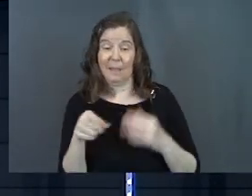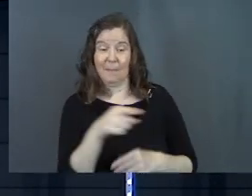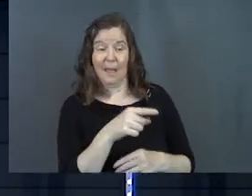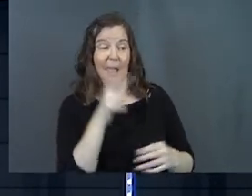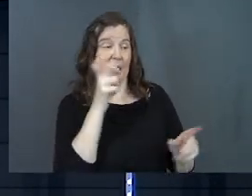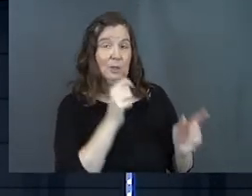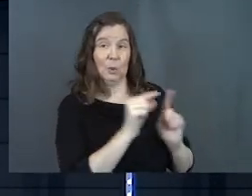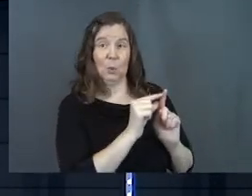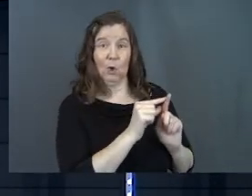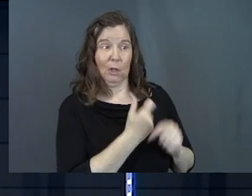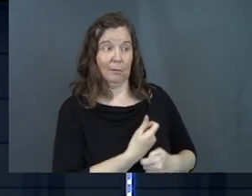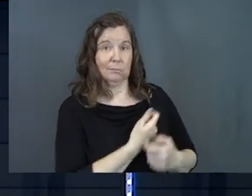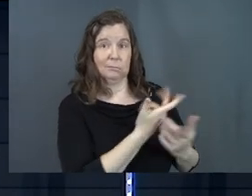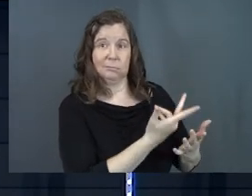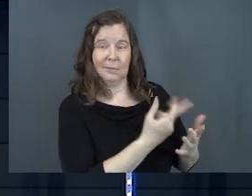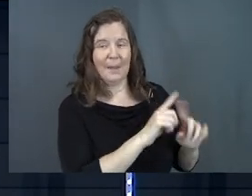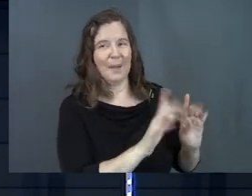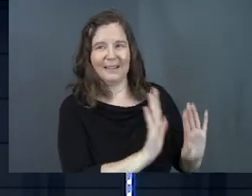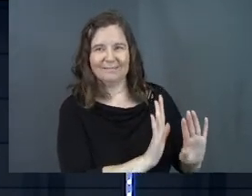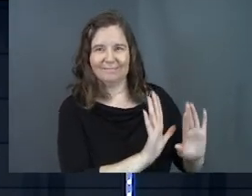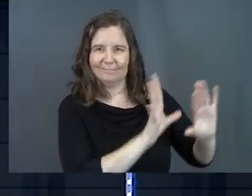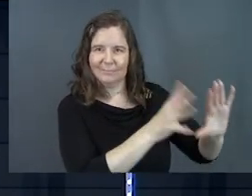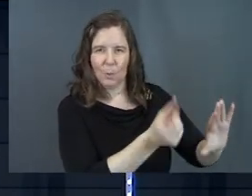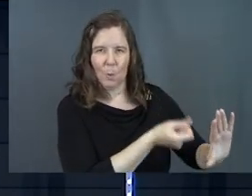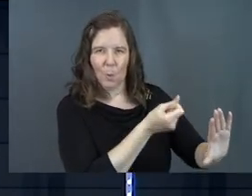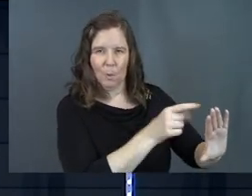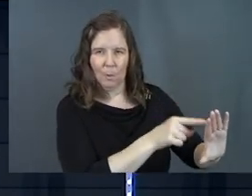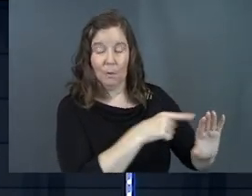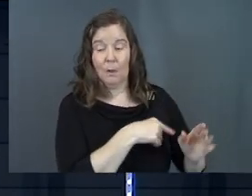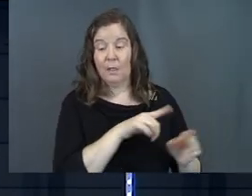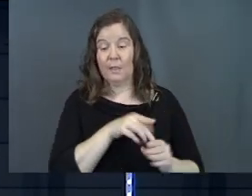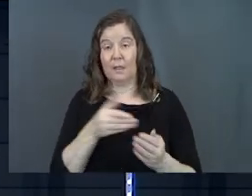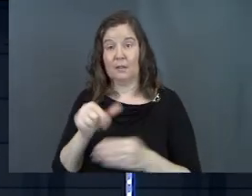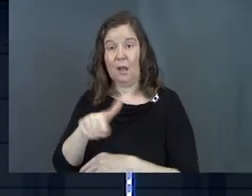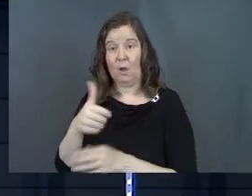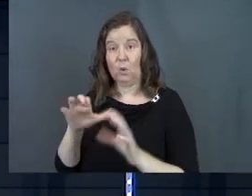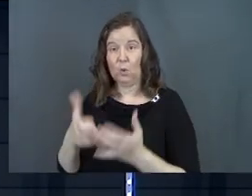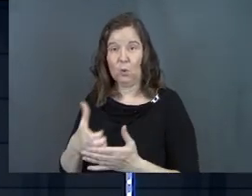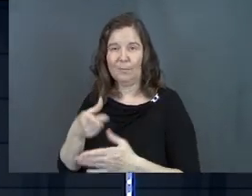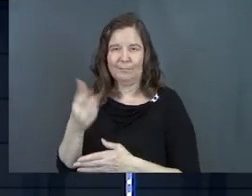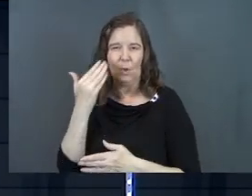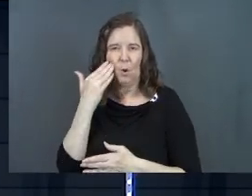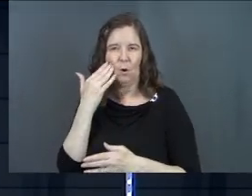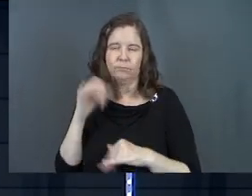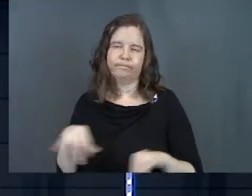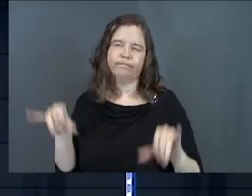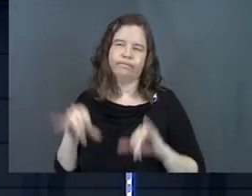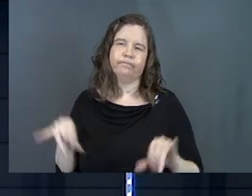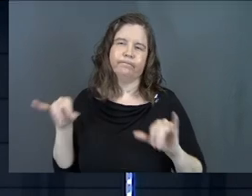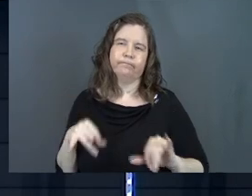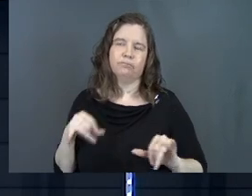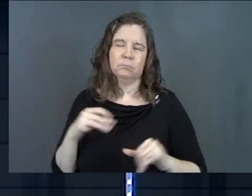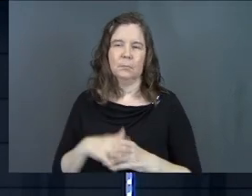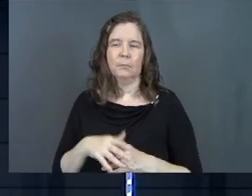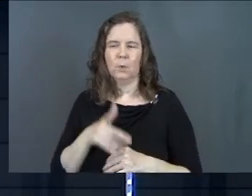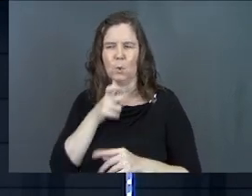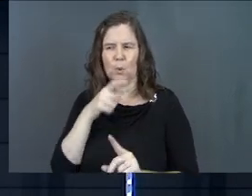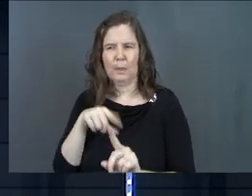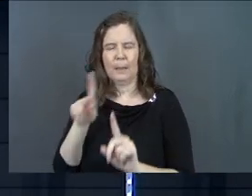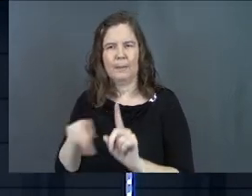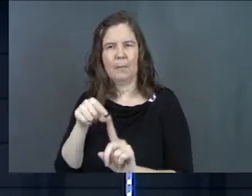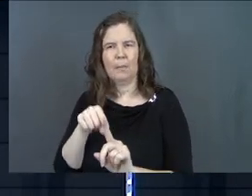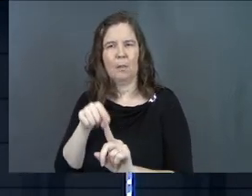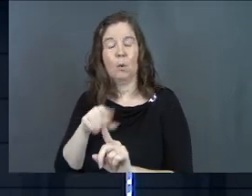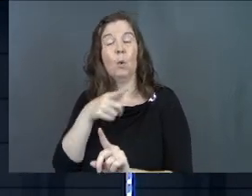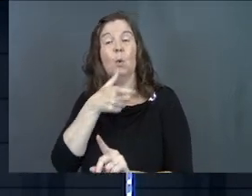they might listen to the word that you're about to share, but not the group of people I'm about to share or that you're about to share with. Who are these